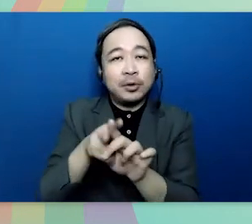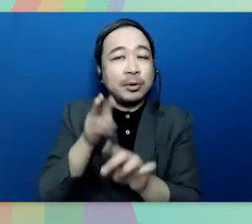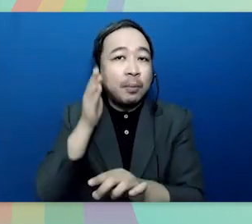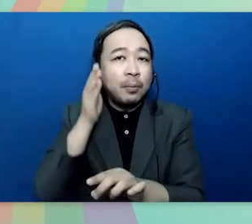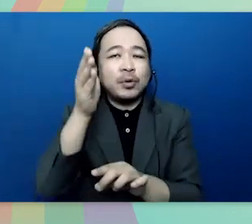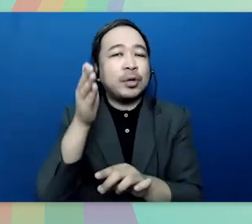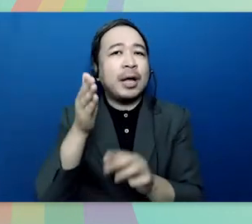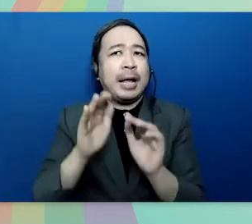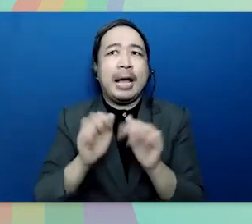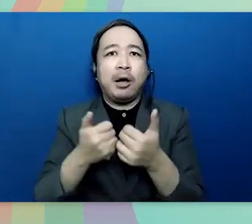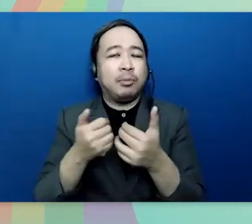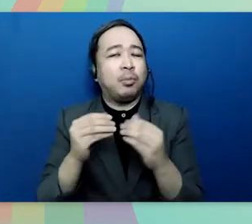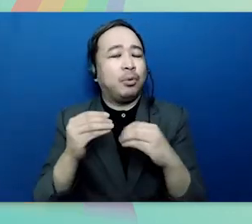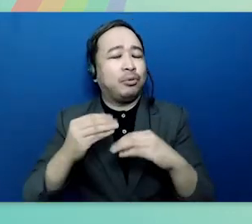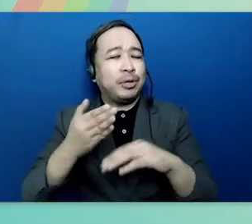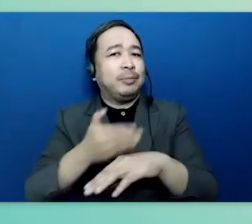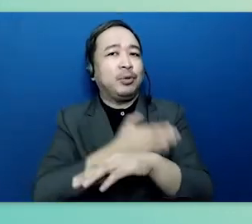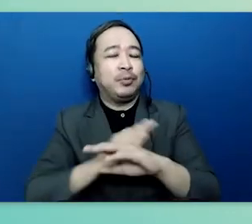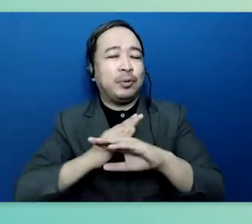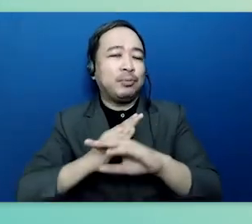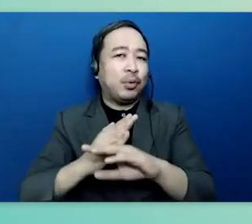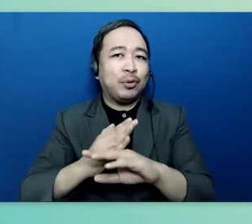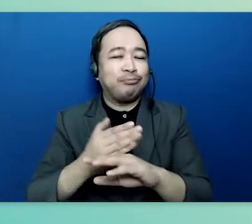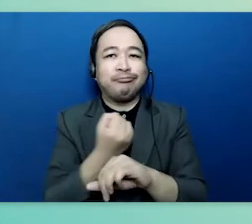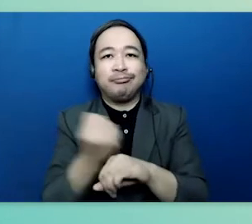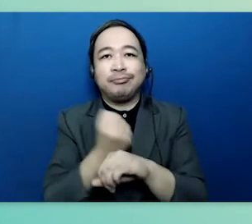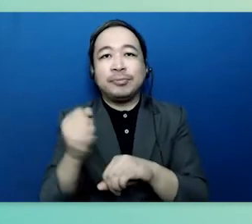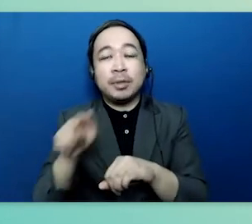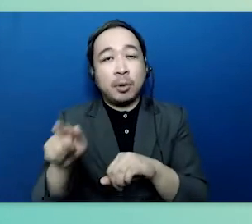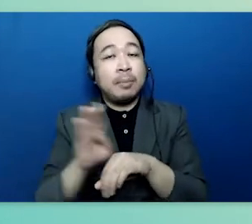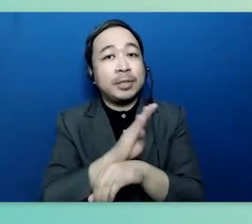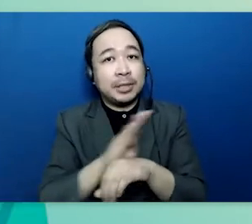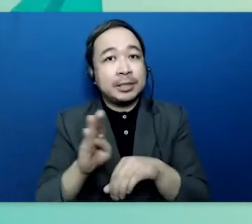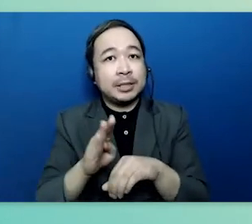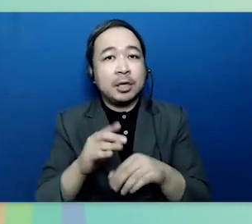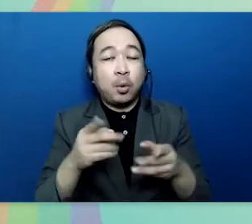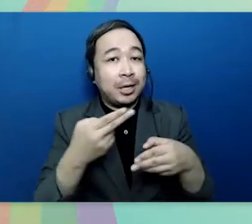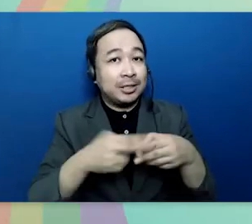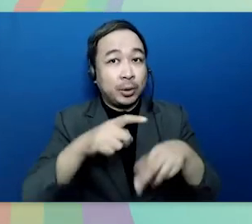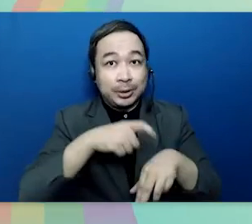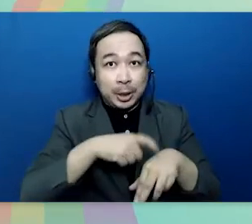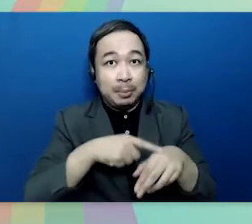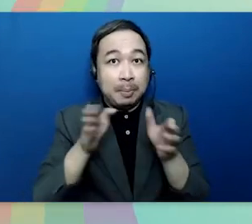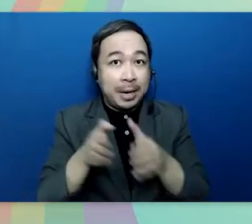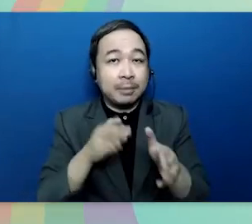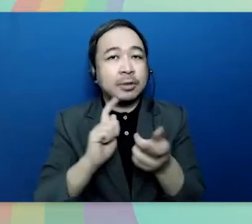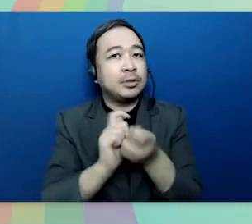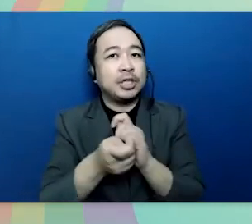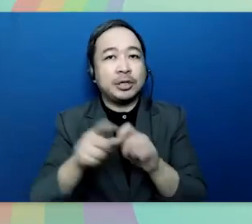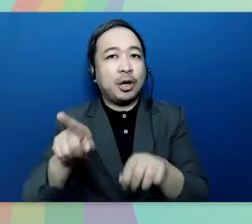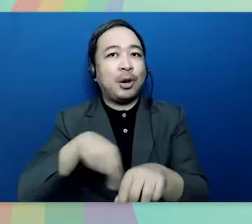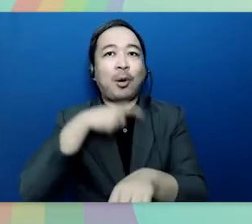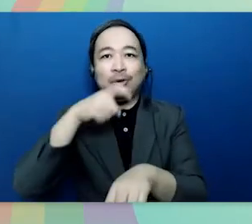future-proof our businesses short-term initiatives must build up to the long-term goals